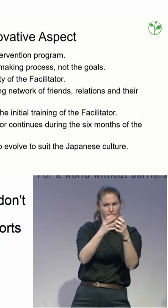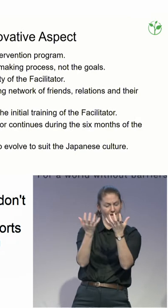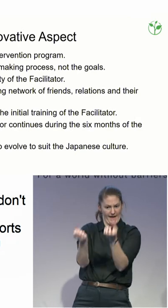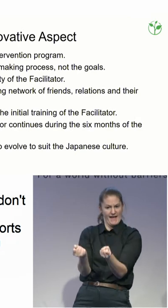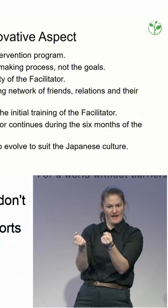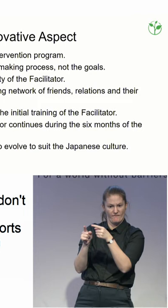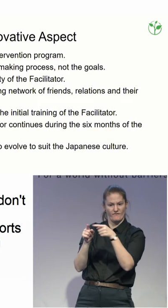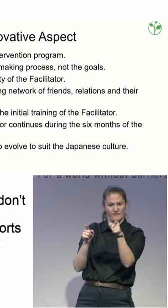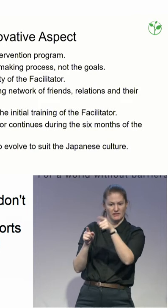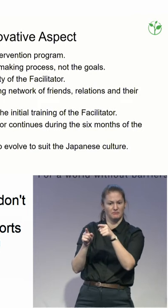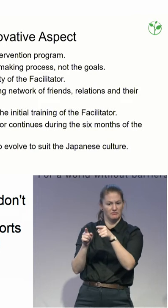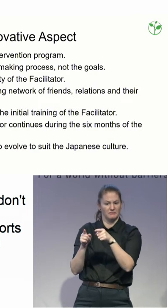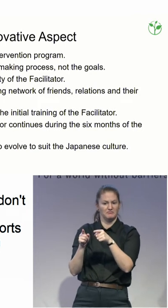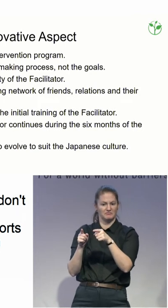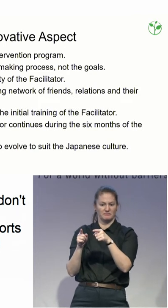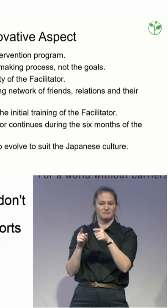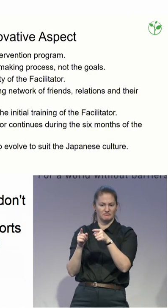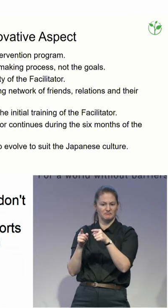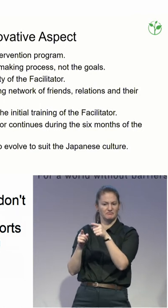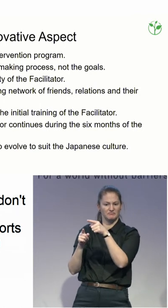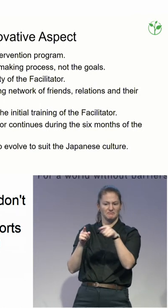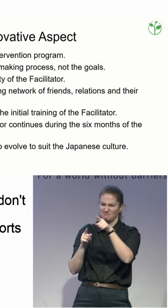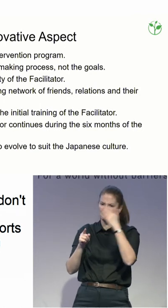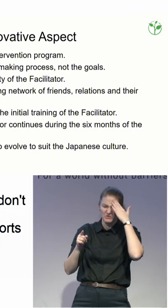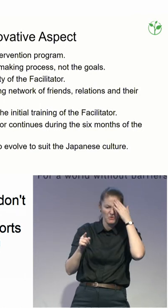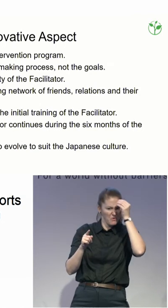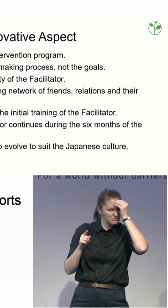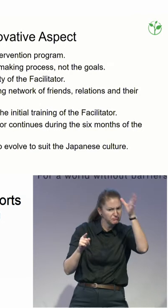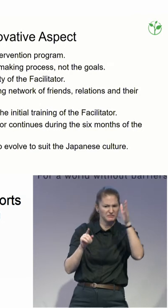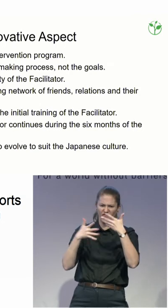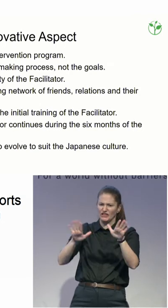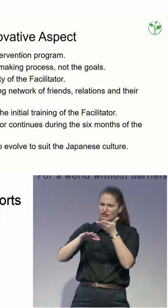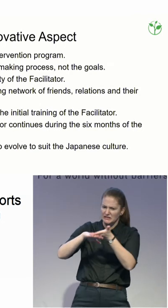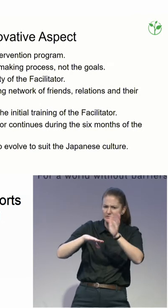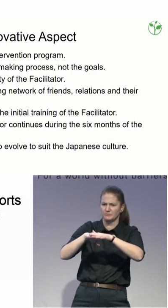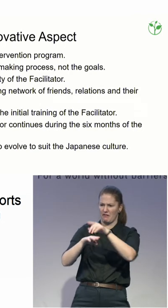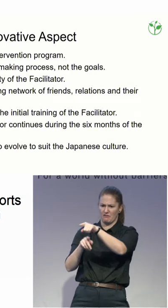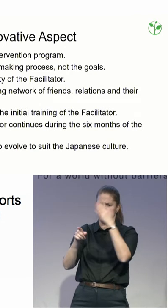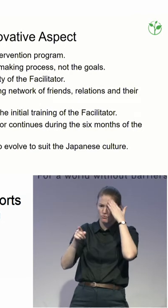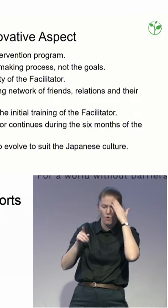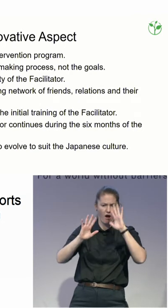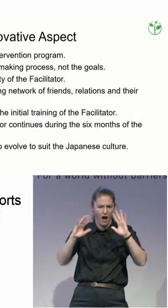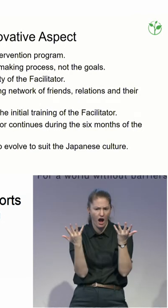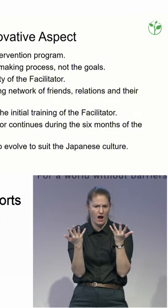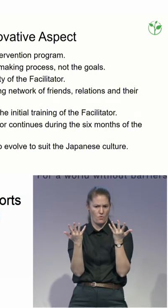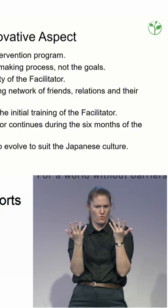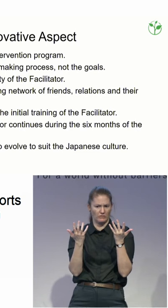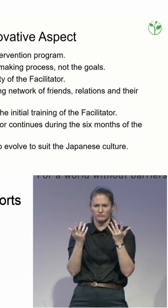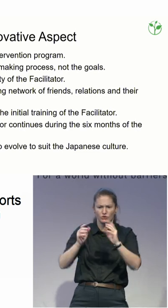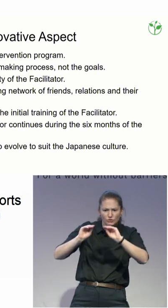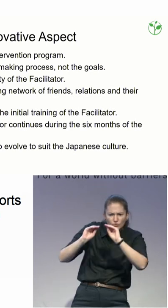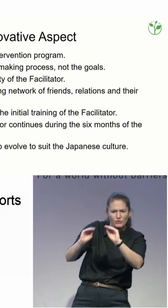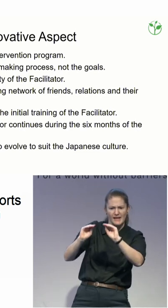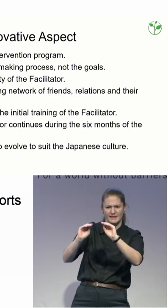on that. So I feel they've got that thing. They come, they do the training in the model and the skills, and then they go